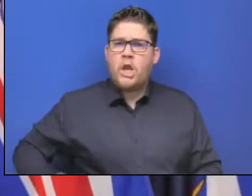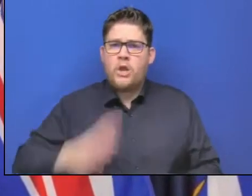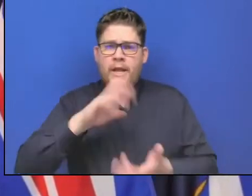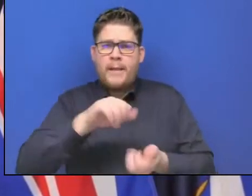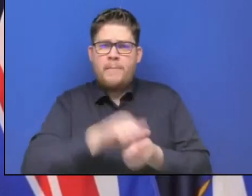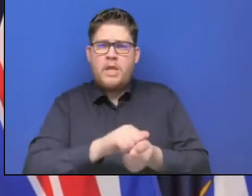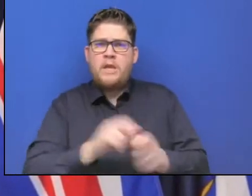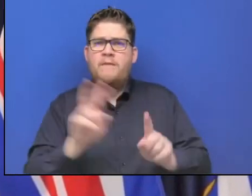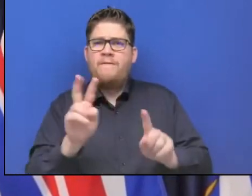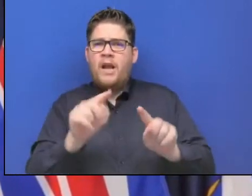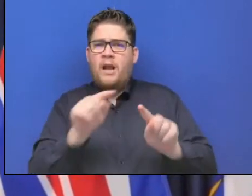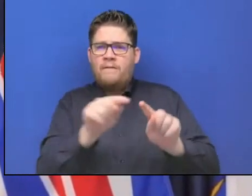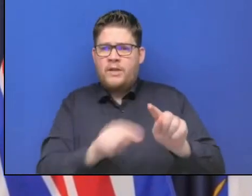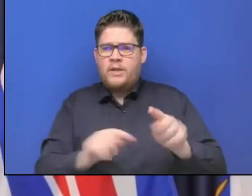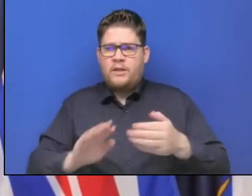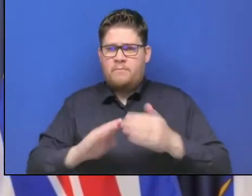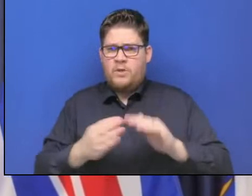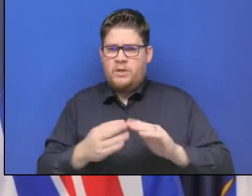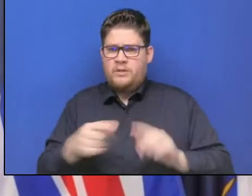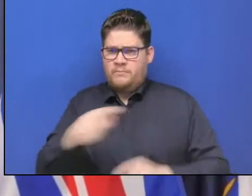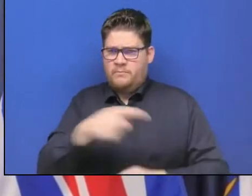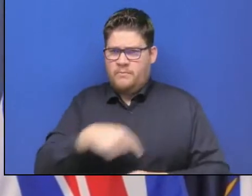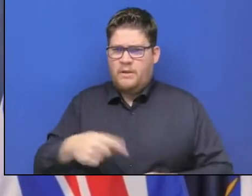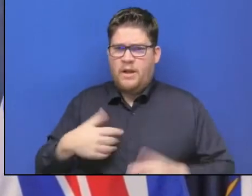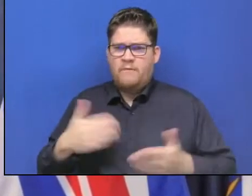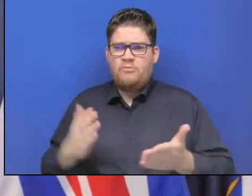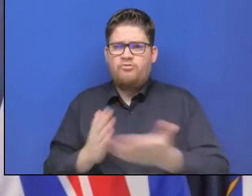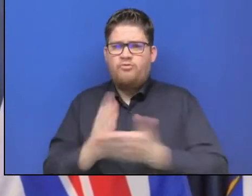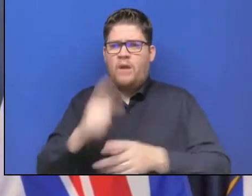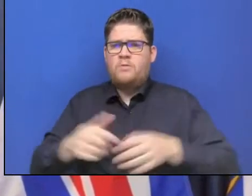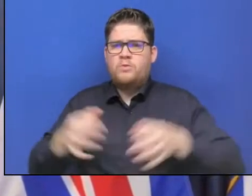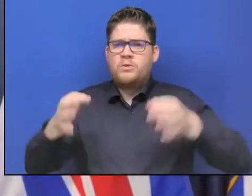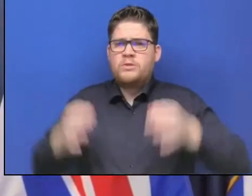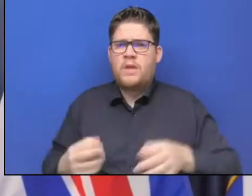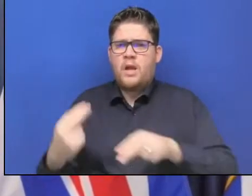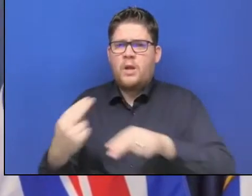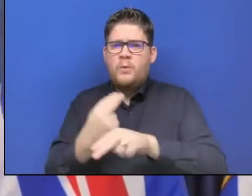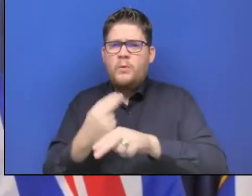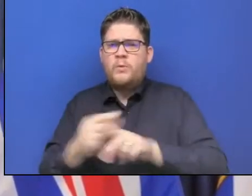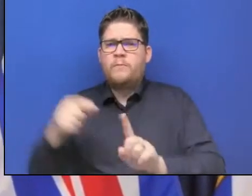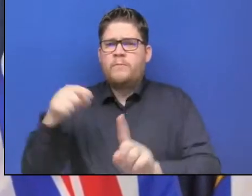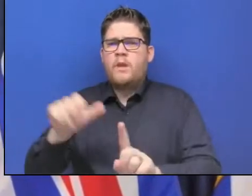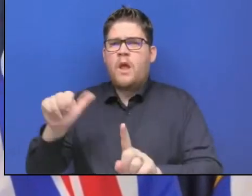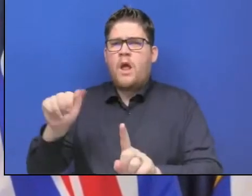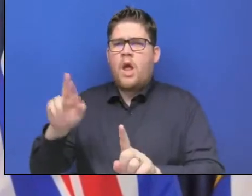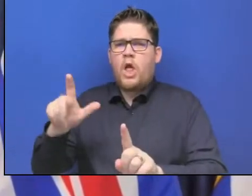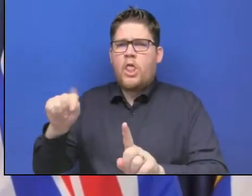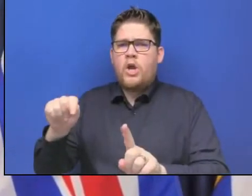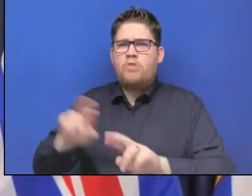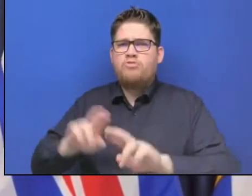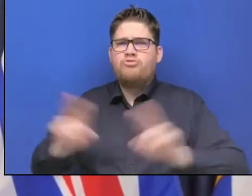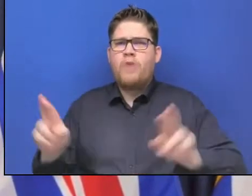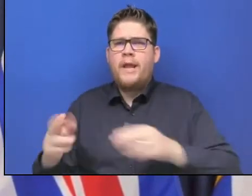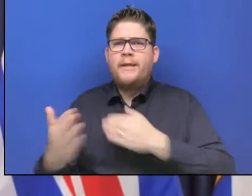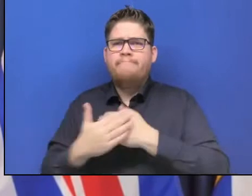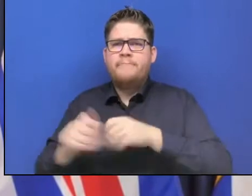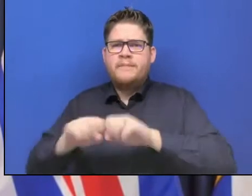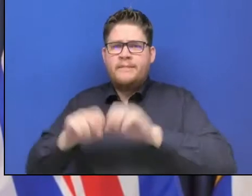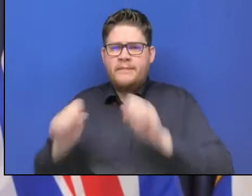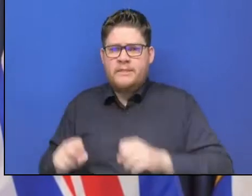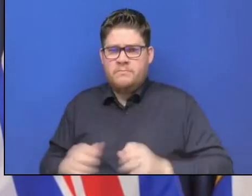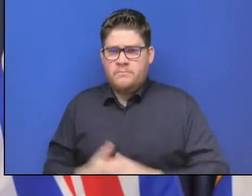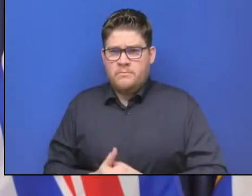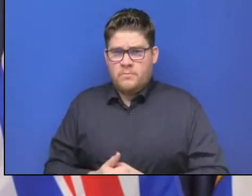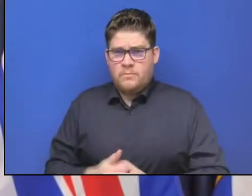deployment of the alert ready system. So given that some communities may need to use that system in the coming days depending on the conditions, will you